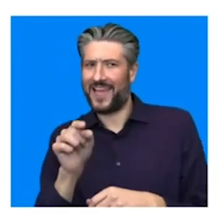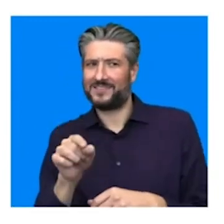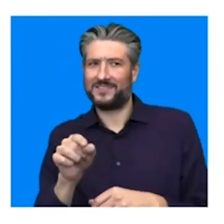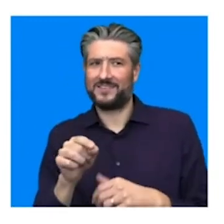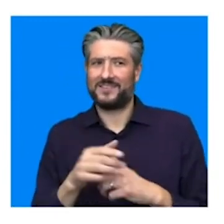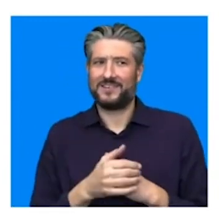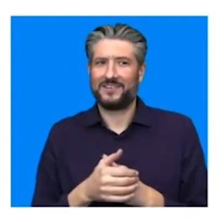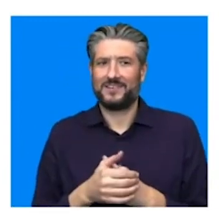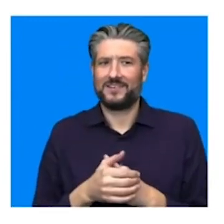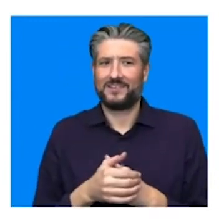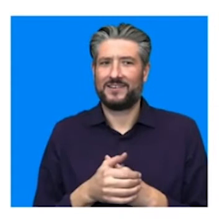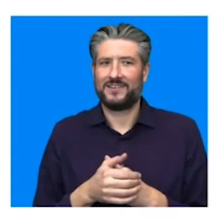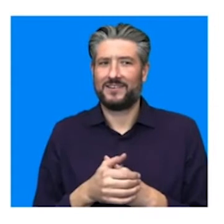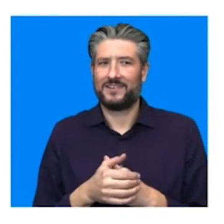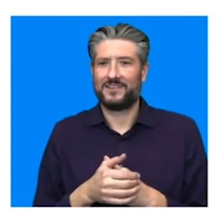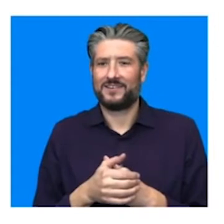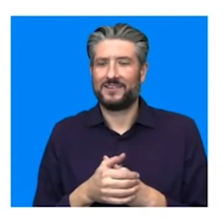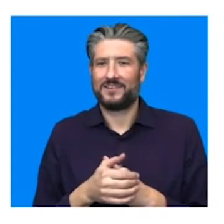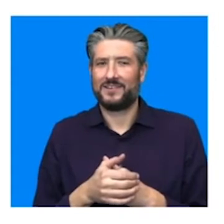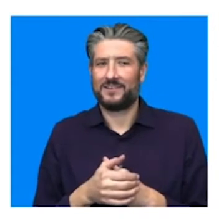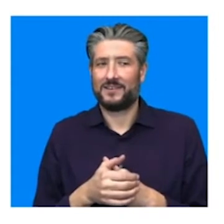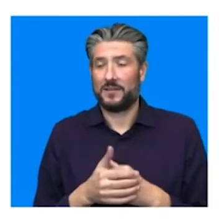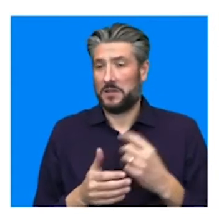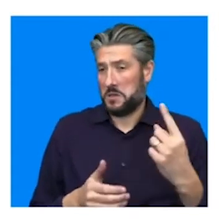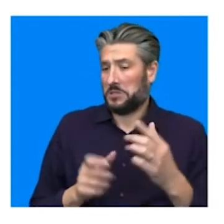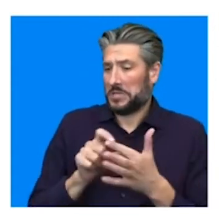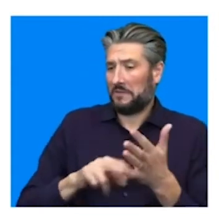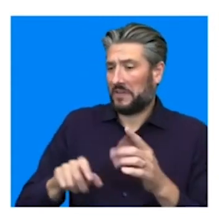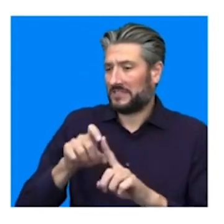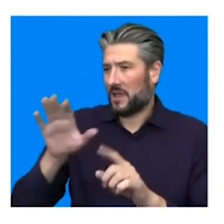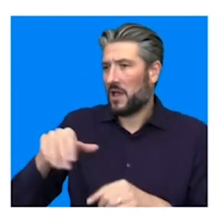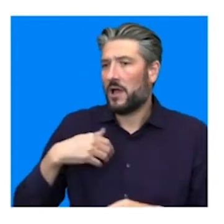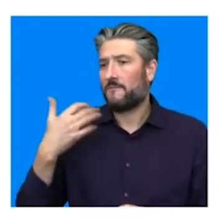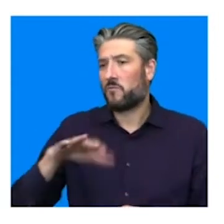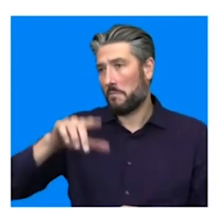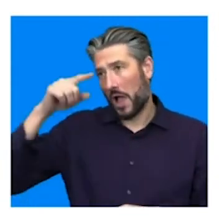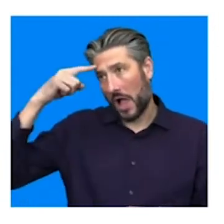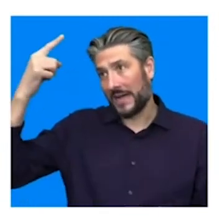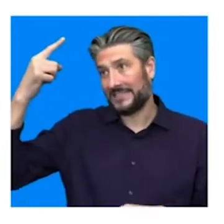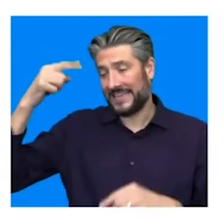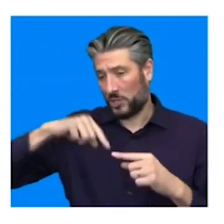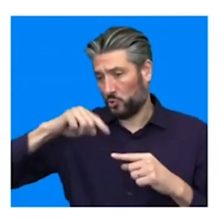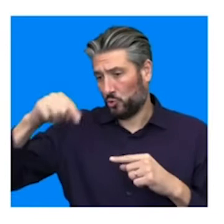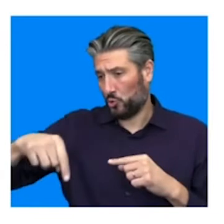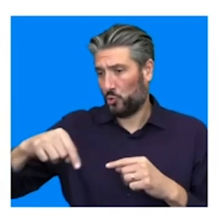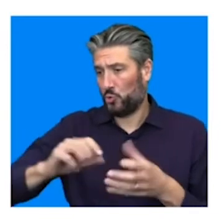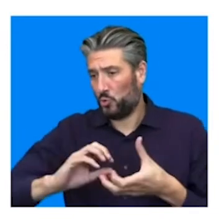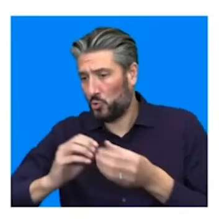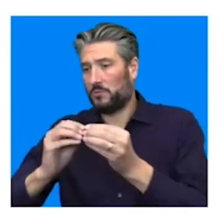From idea to delivery, first delivery was about, oh gosh, about three or nearly four years. Yeah. But